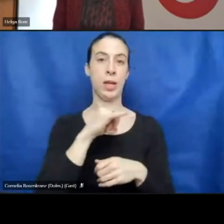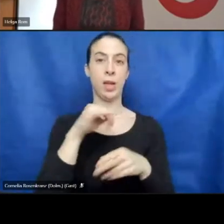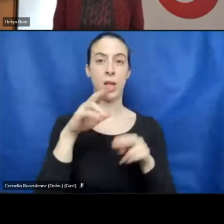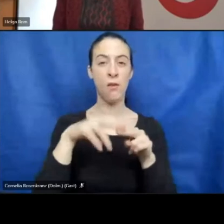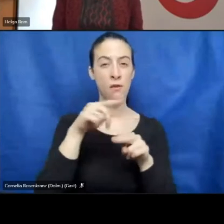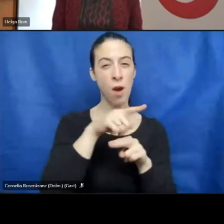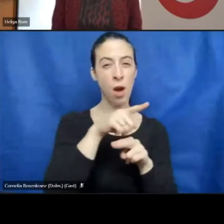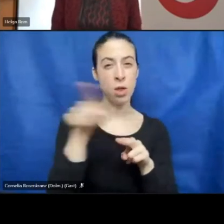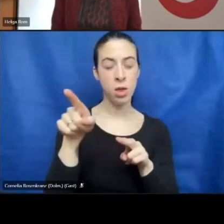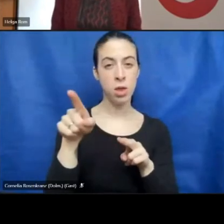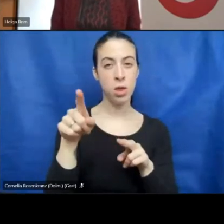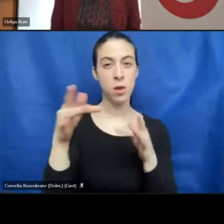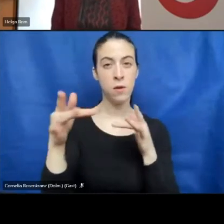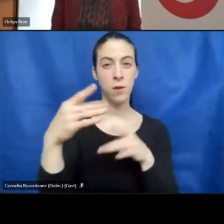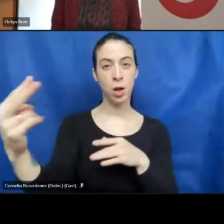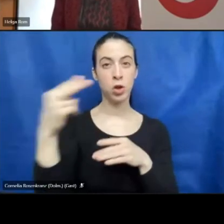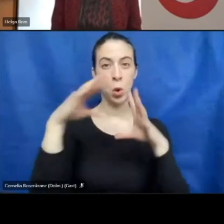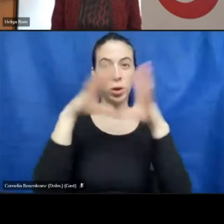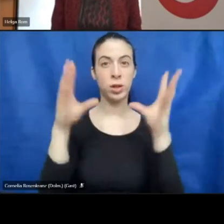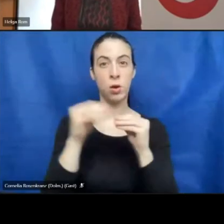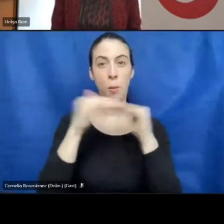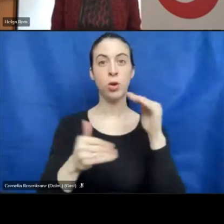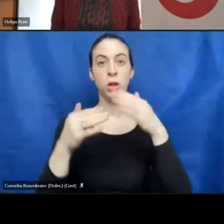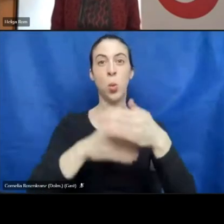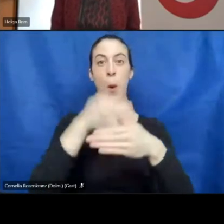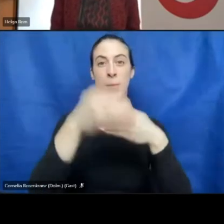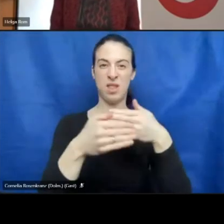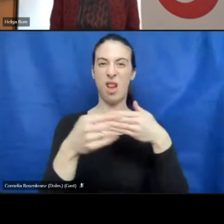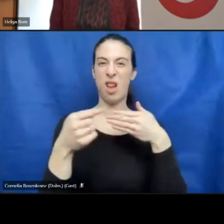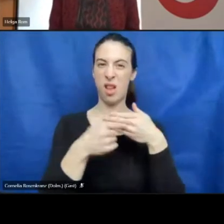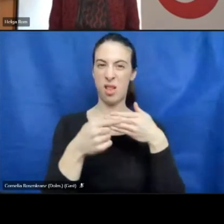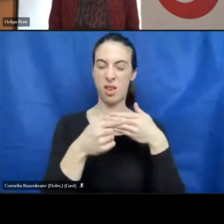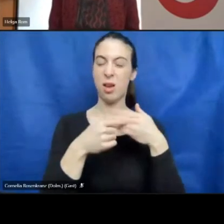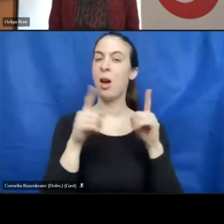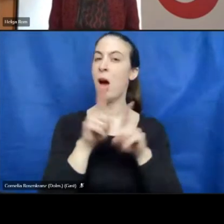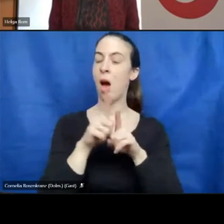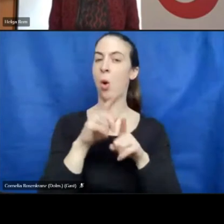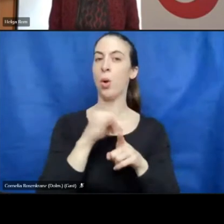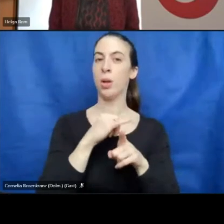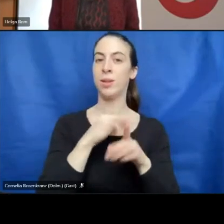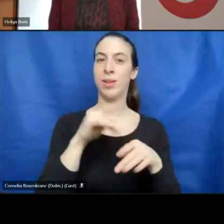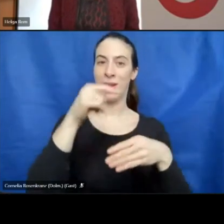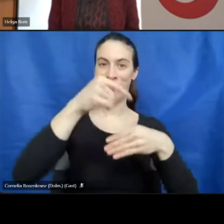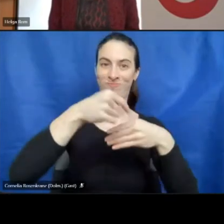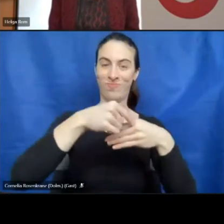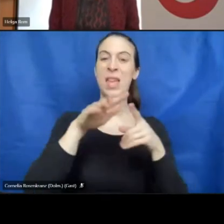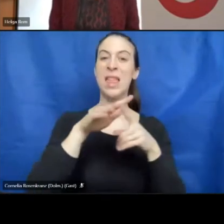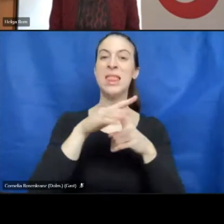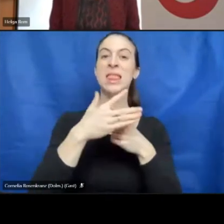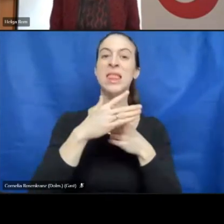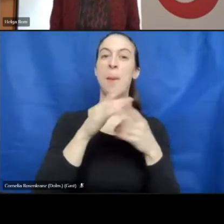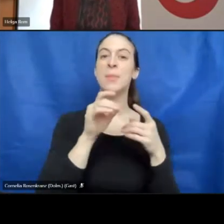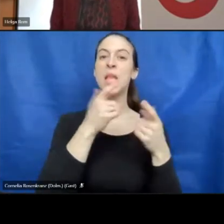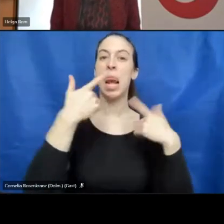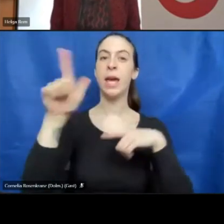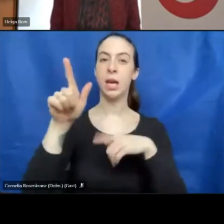from the Zero Project website, we have already the direct Teams link of our session